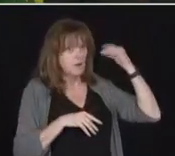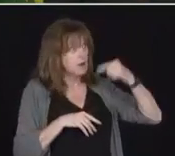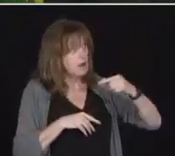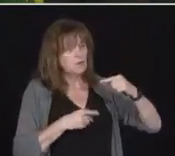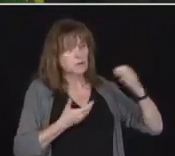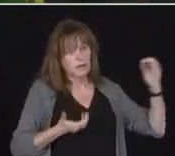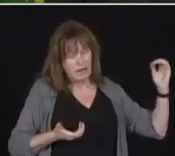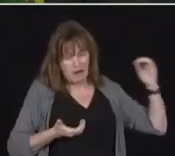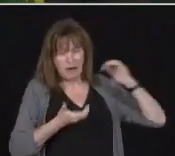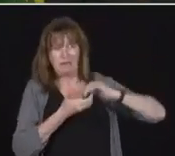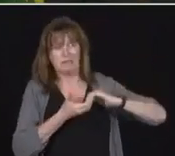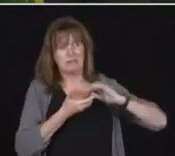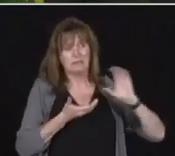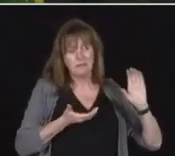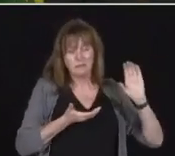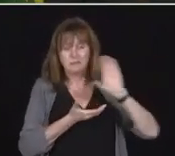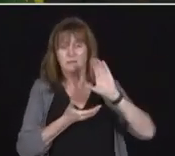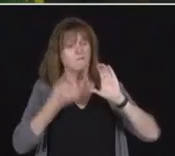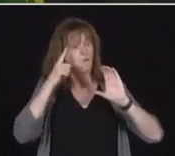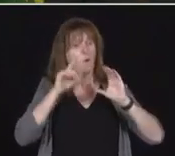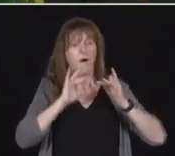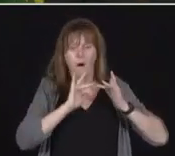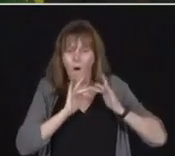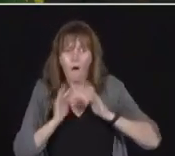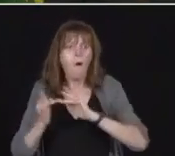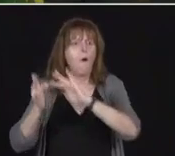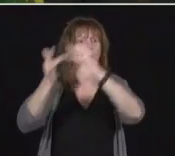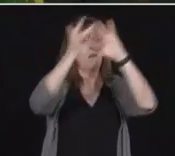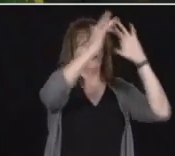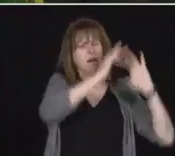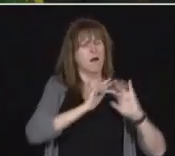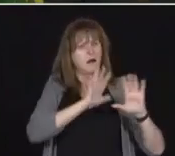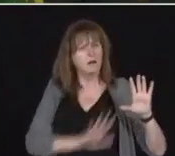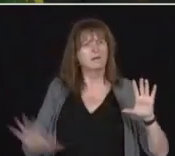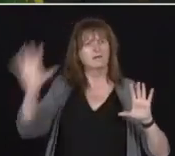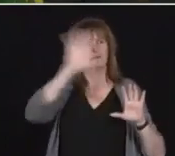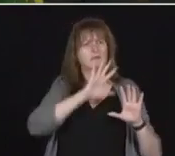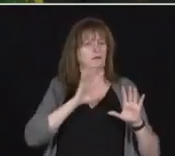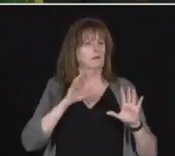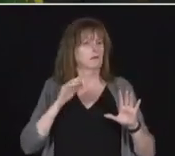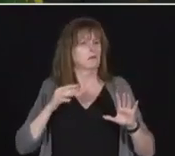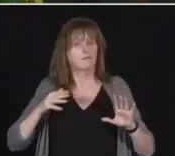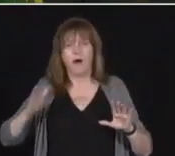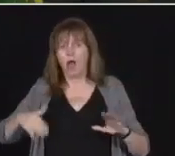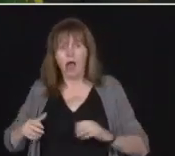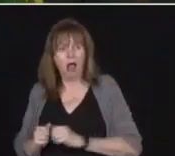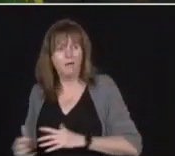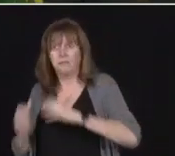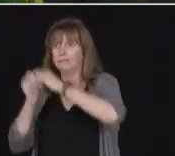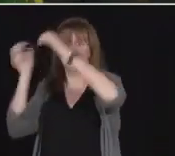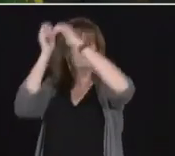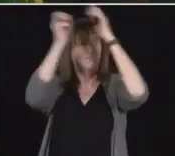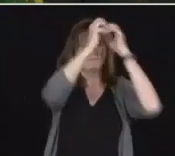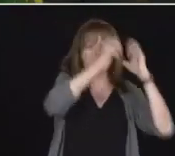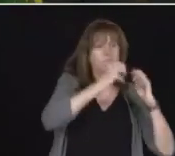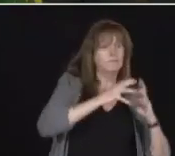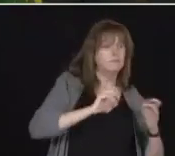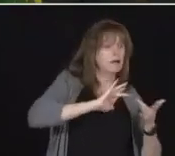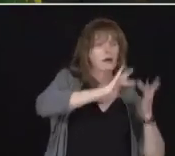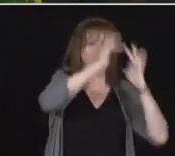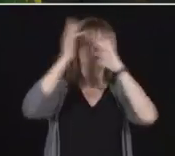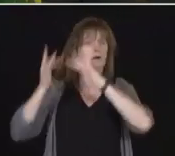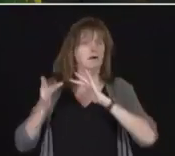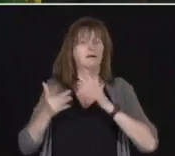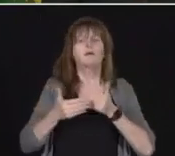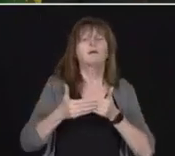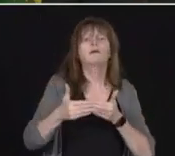broadband. Because in the absence of bridging that gap, if we don't, you know, connect young people, the next generation of our students and our